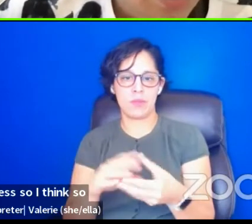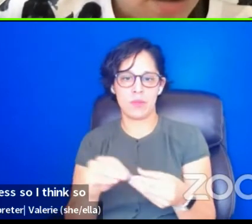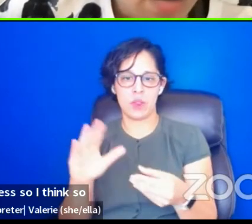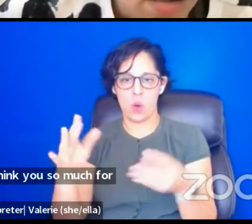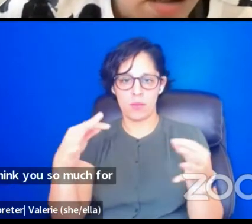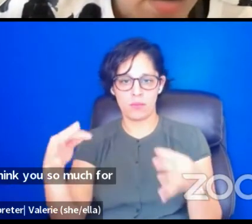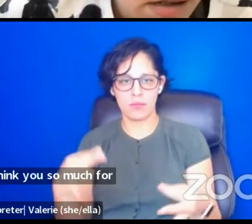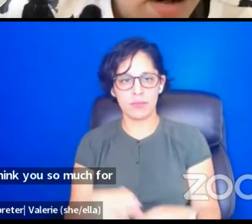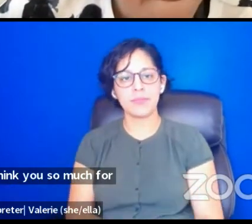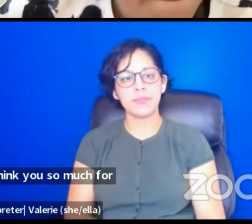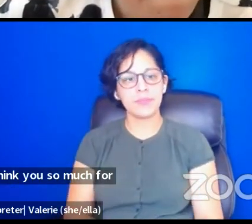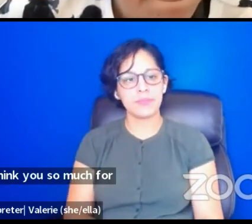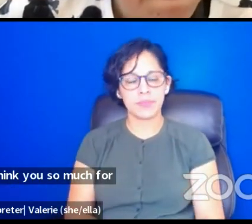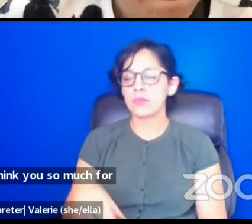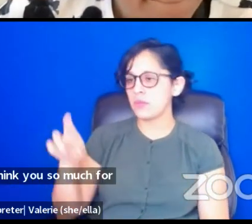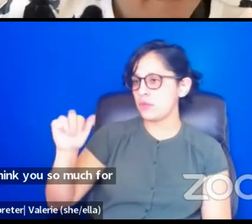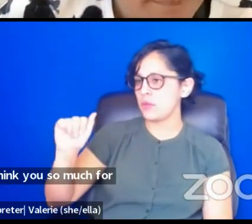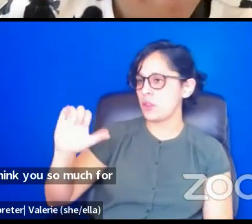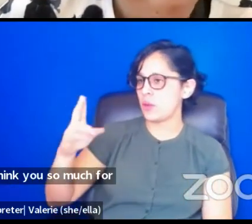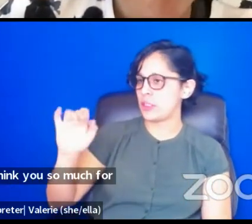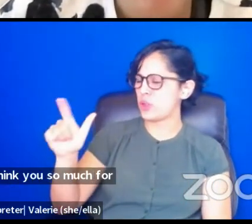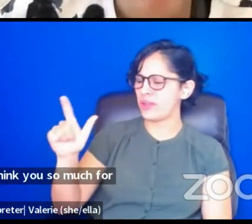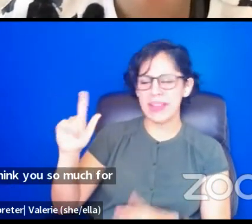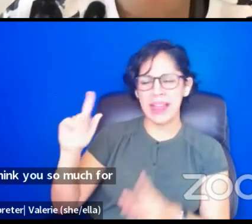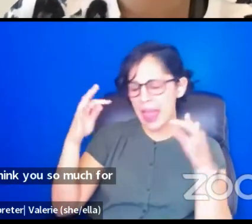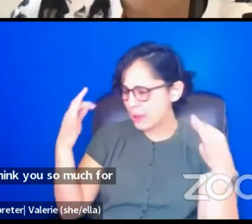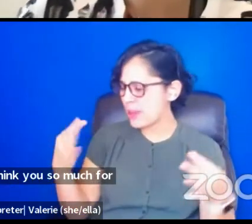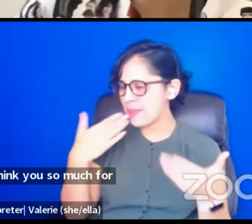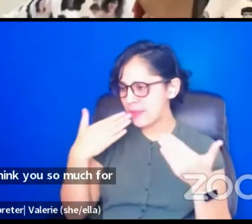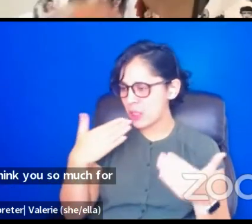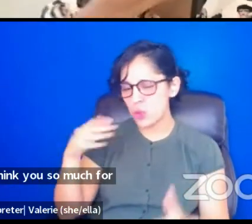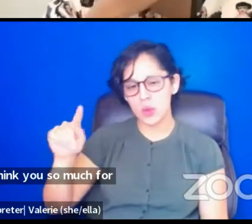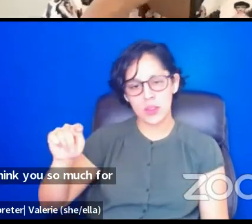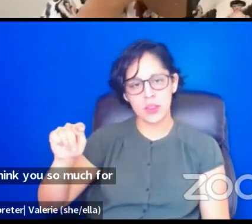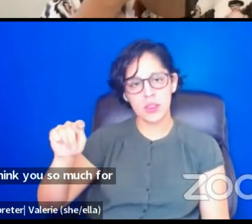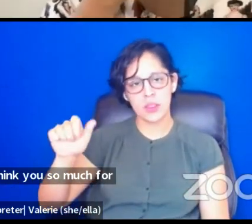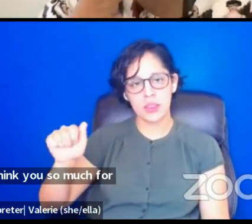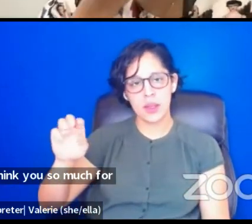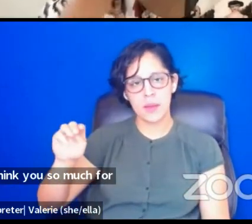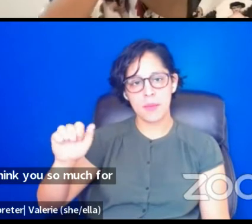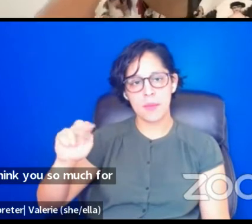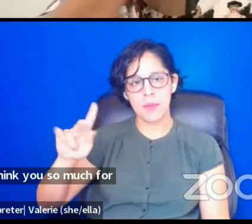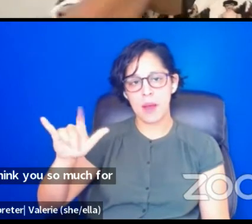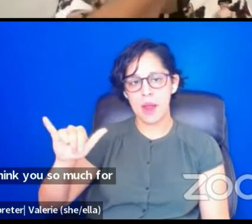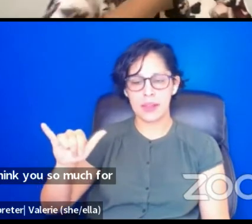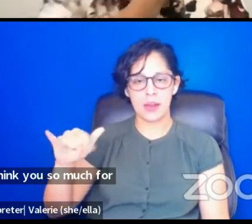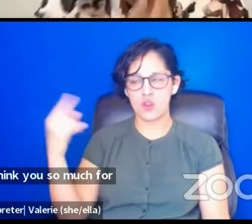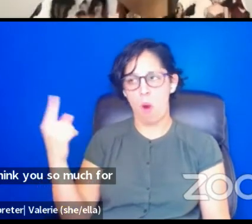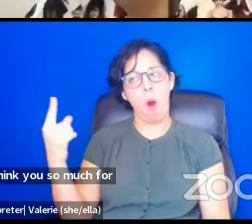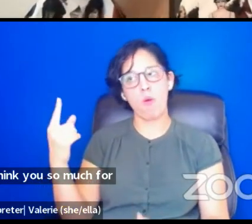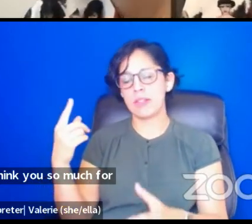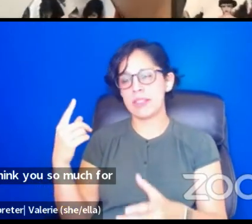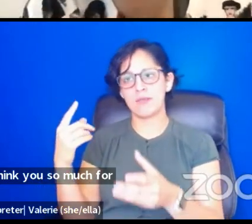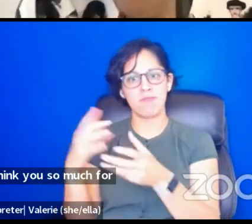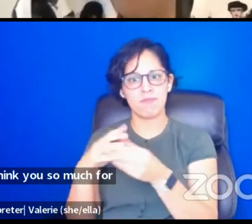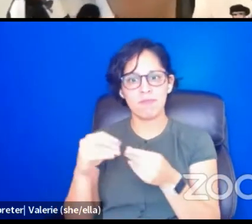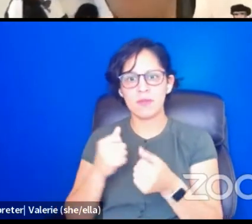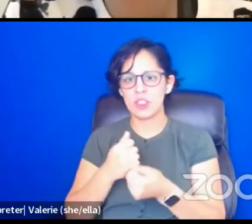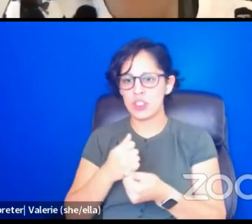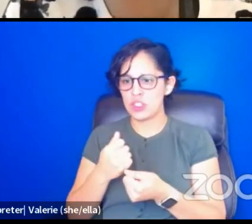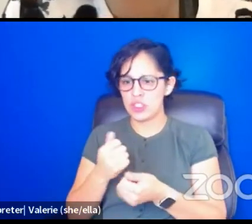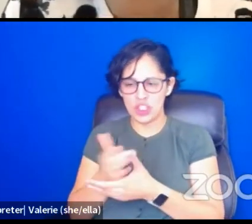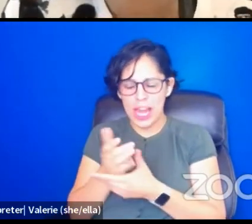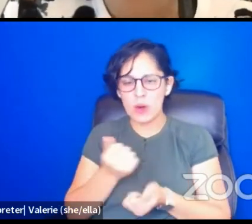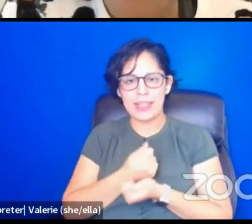Absolutely. Thank you so much to Mania, which is a, uh, constant contributor to this conversation in such important